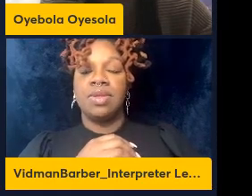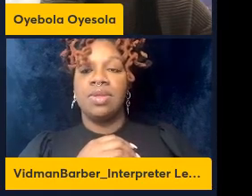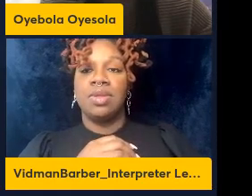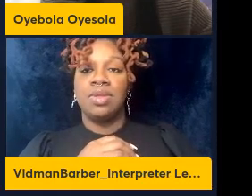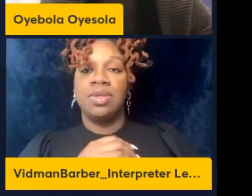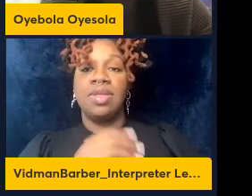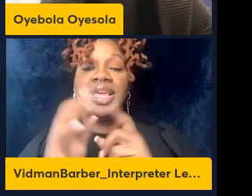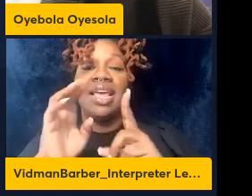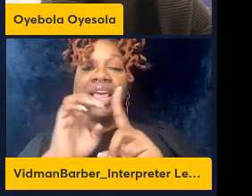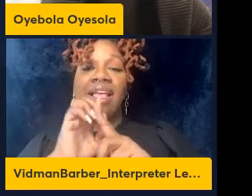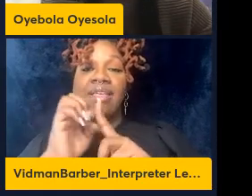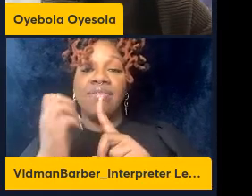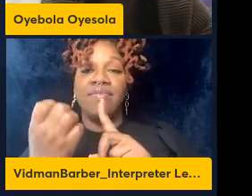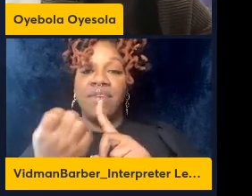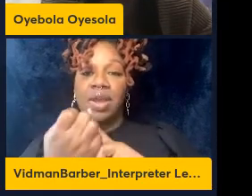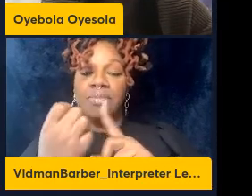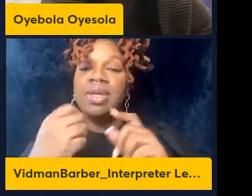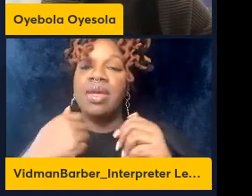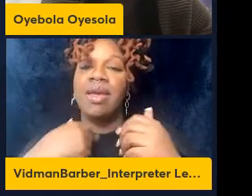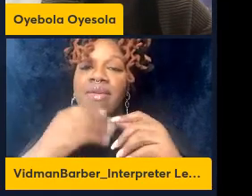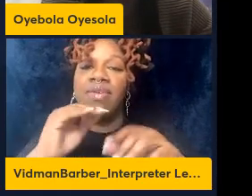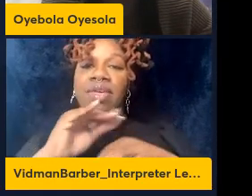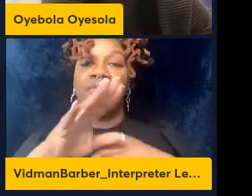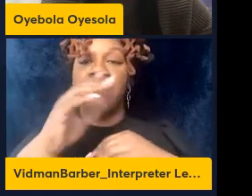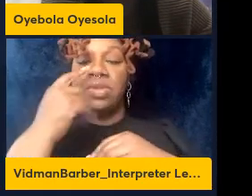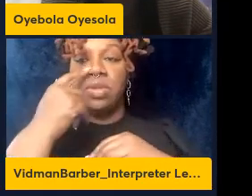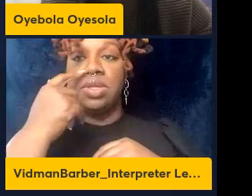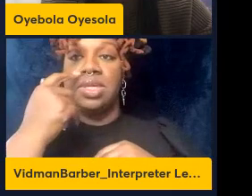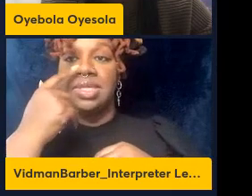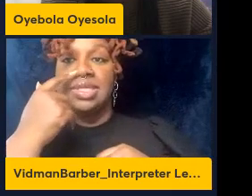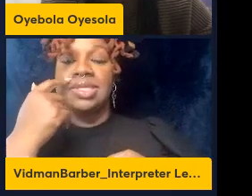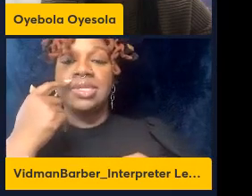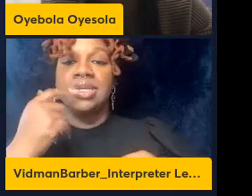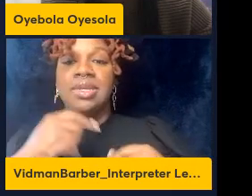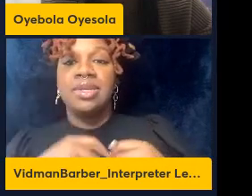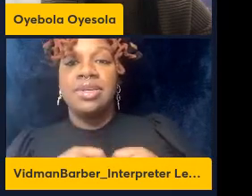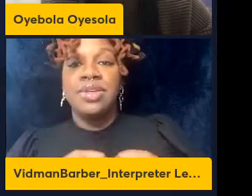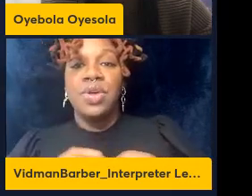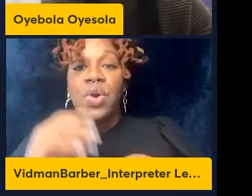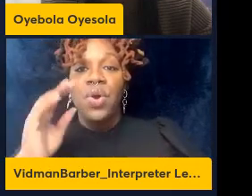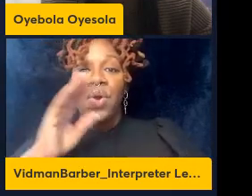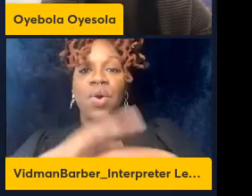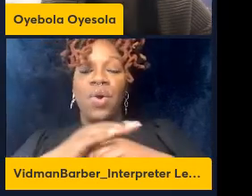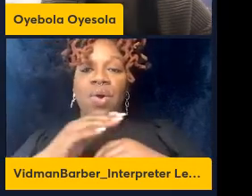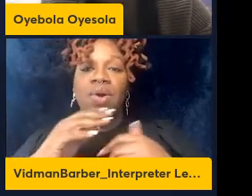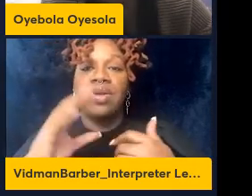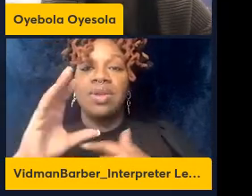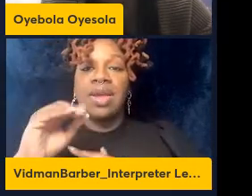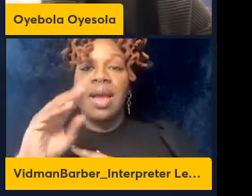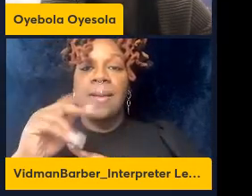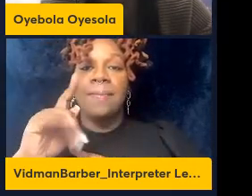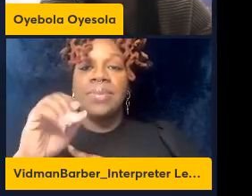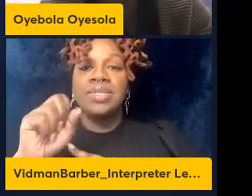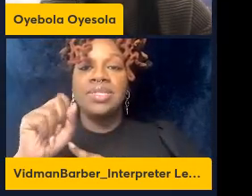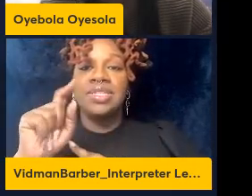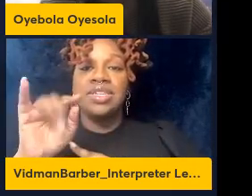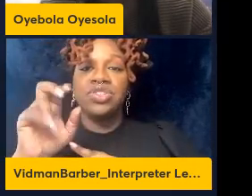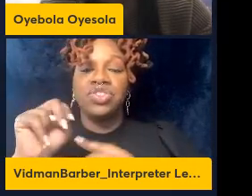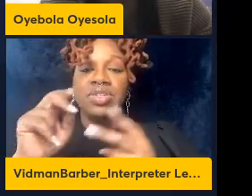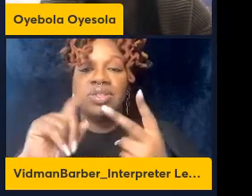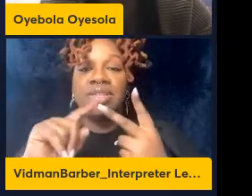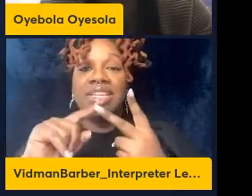environment have an influence really on just composition and genetic have an influence on function